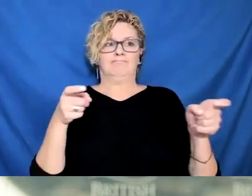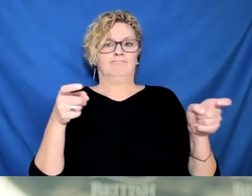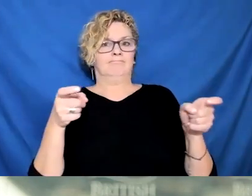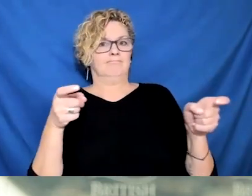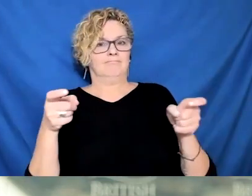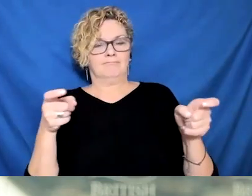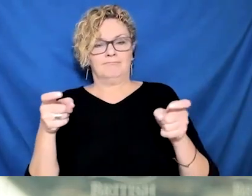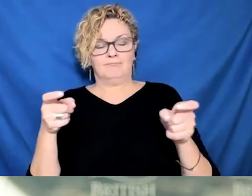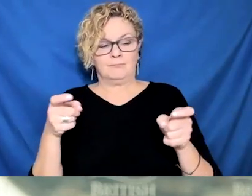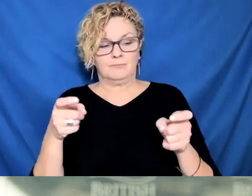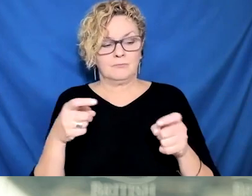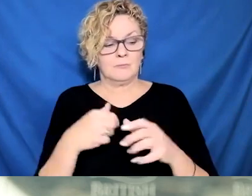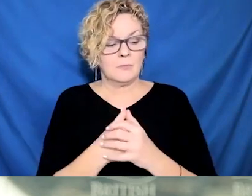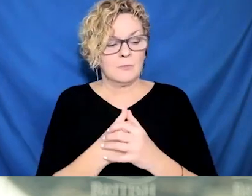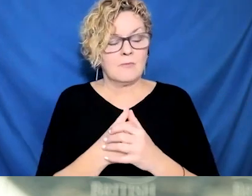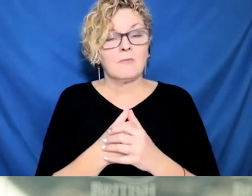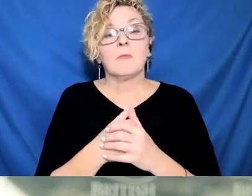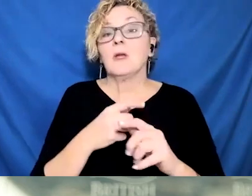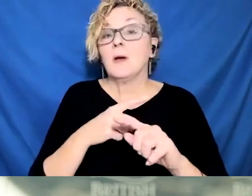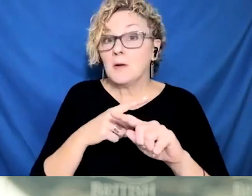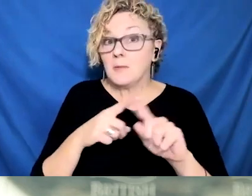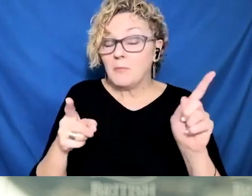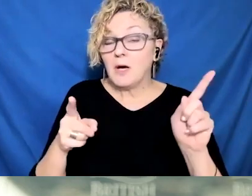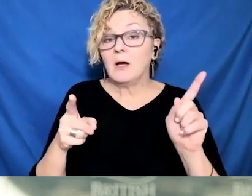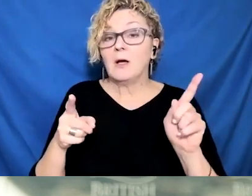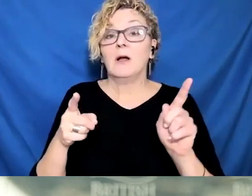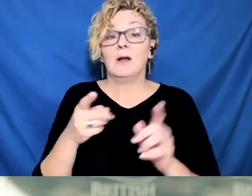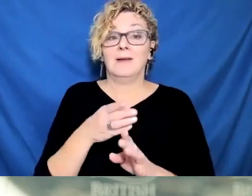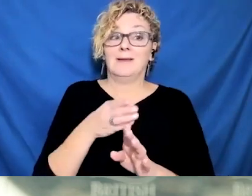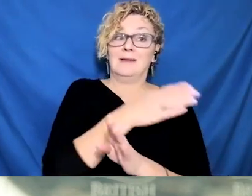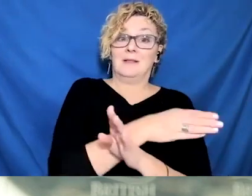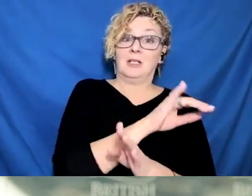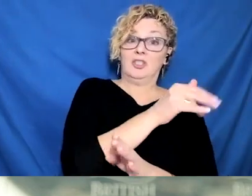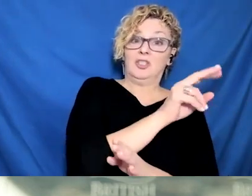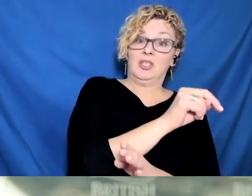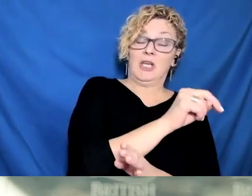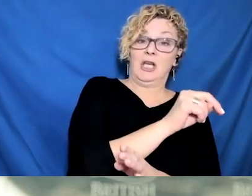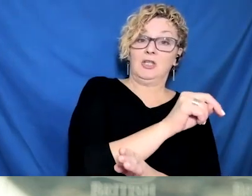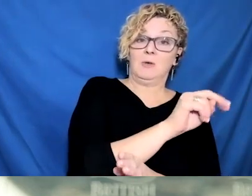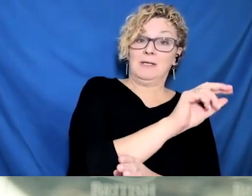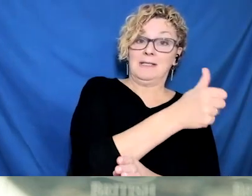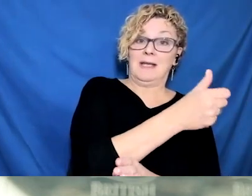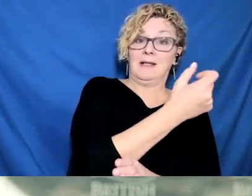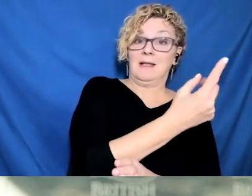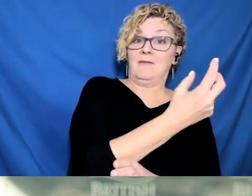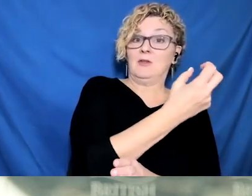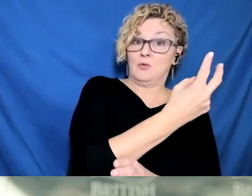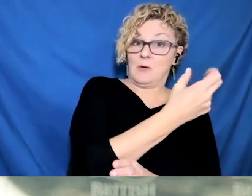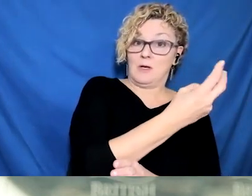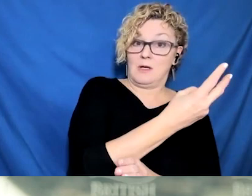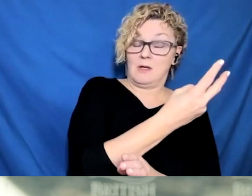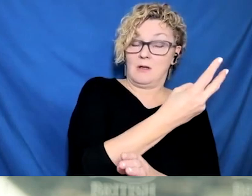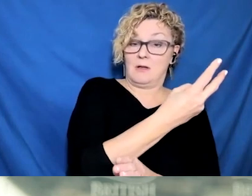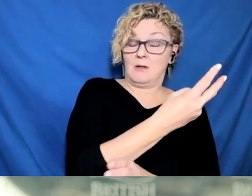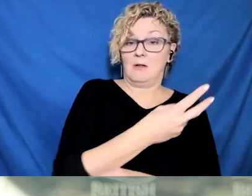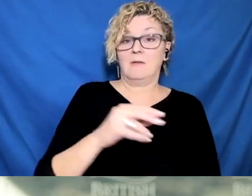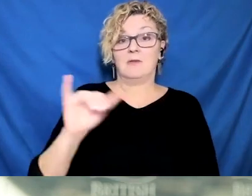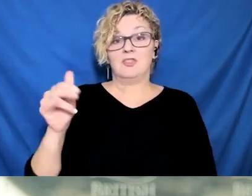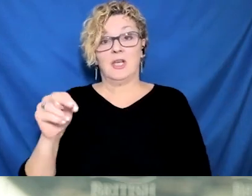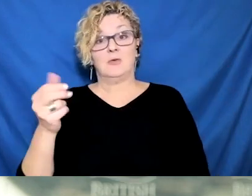in Interior Health, inpatient services will remain open. Previously, there was a plan to stabilize those services to support